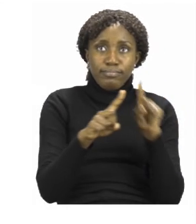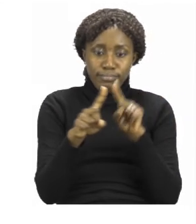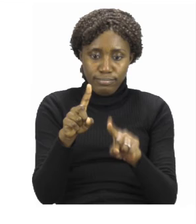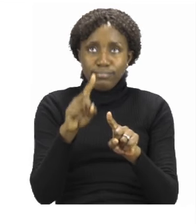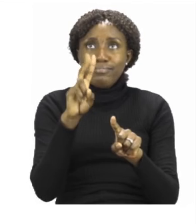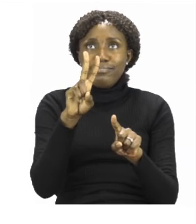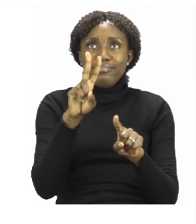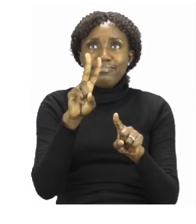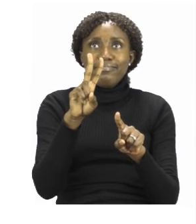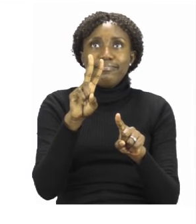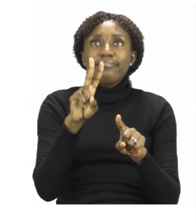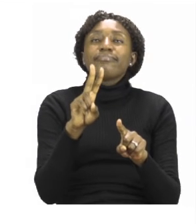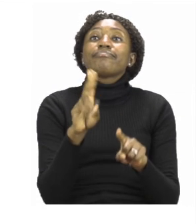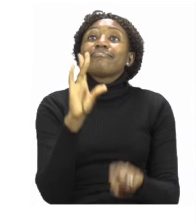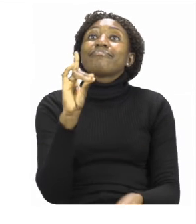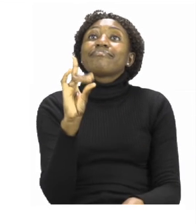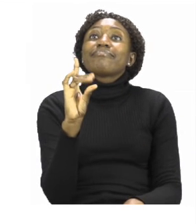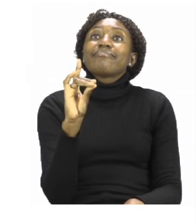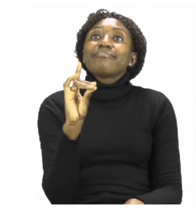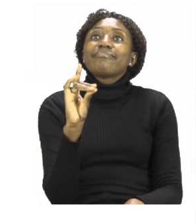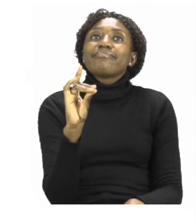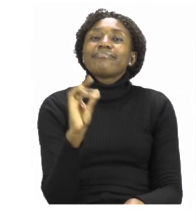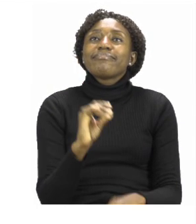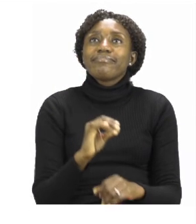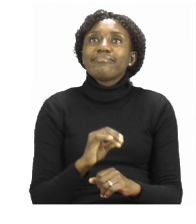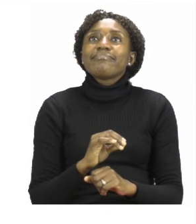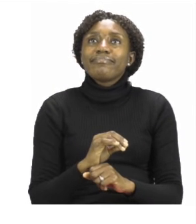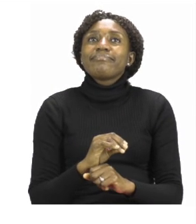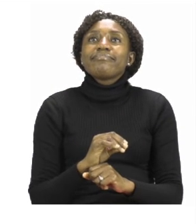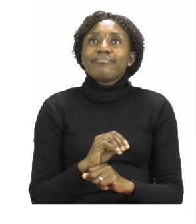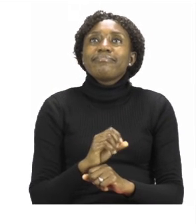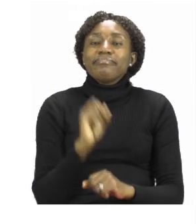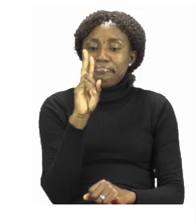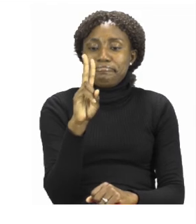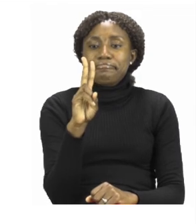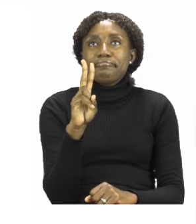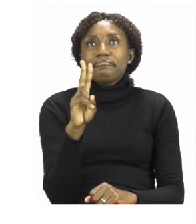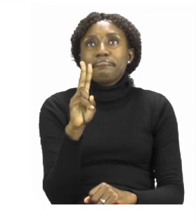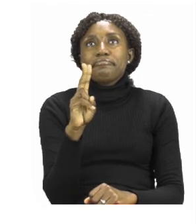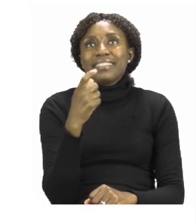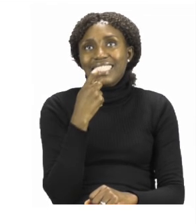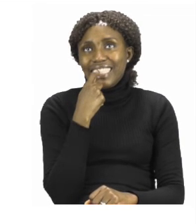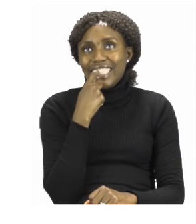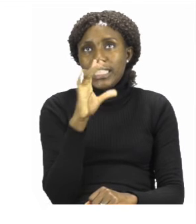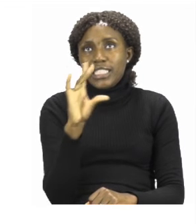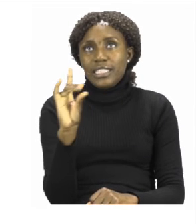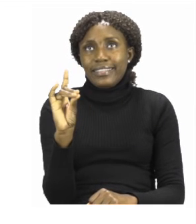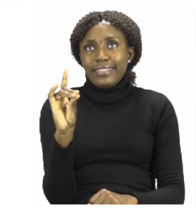two. There we go. You have counted two white dogs.